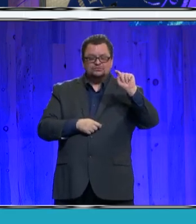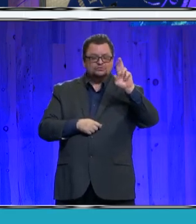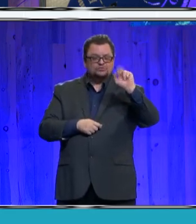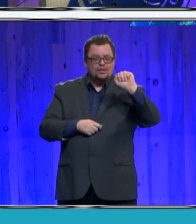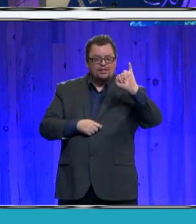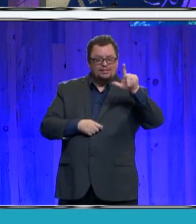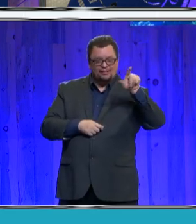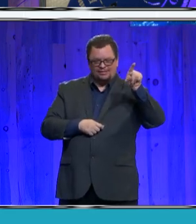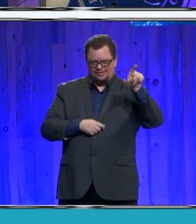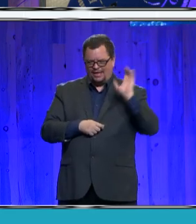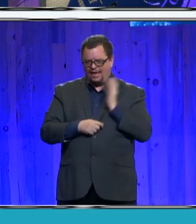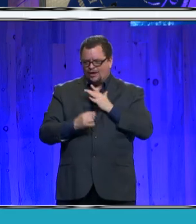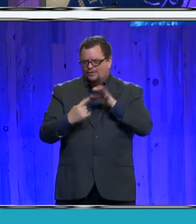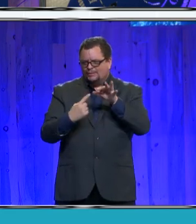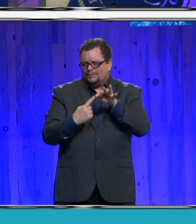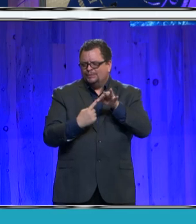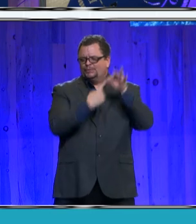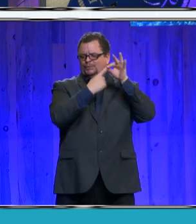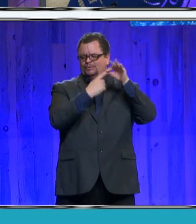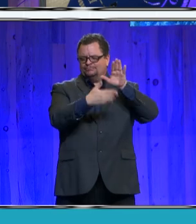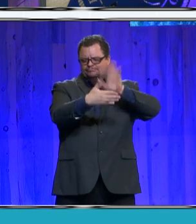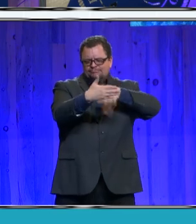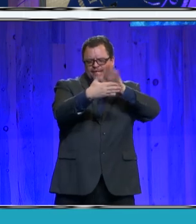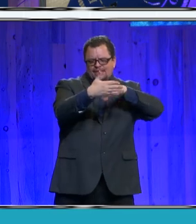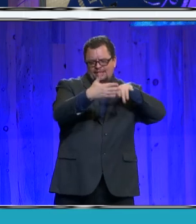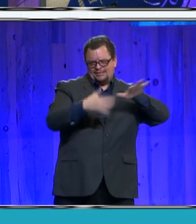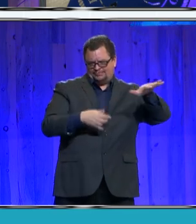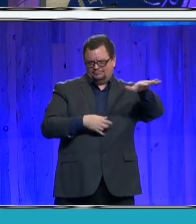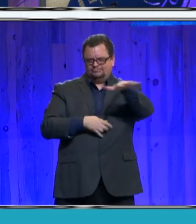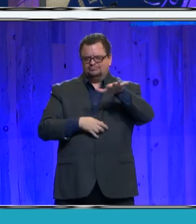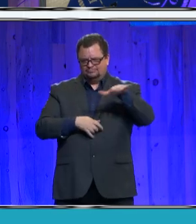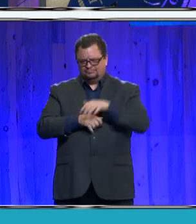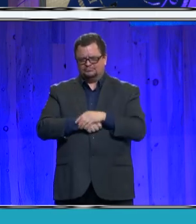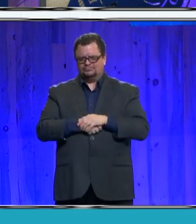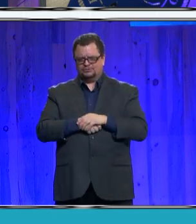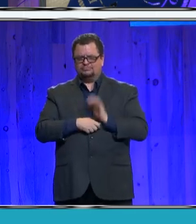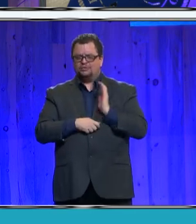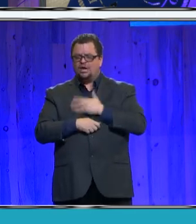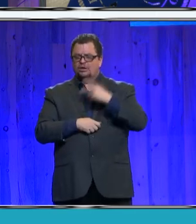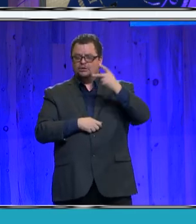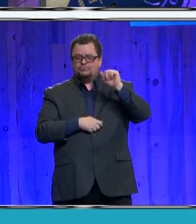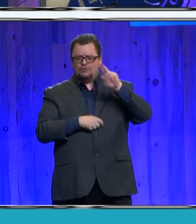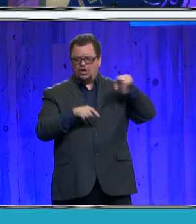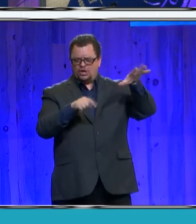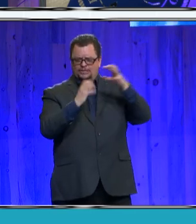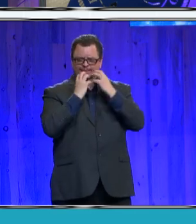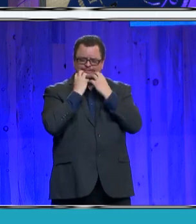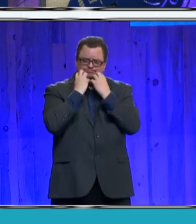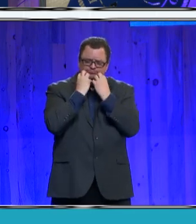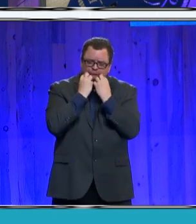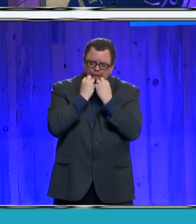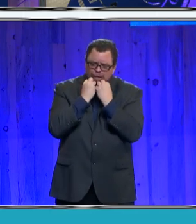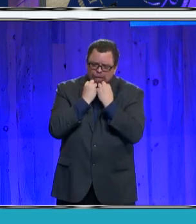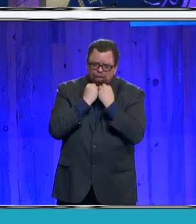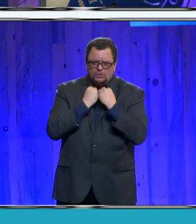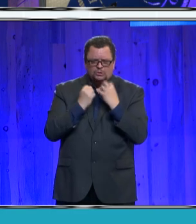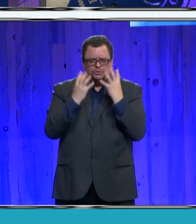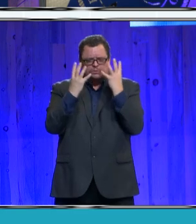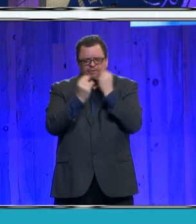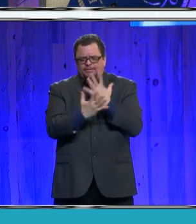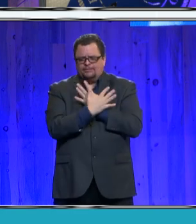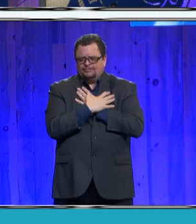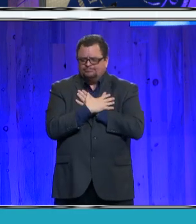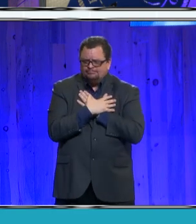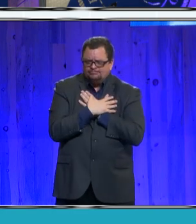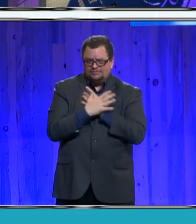Park. Our parks are a treasure, and if you've not done so recently, we invite you to enjoy these beautiful spaces.